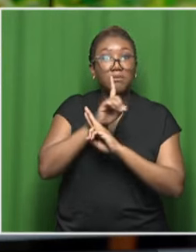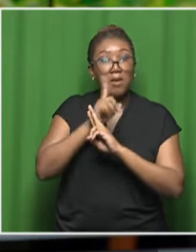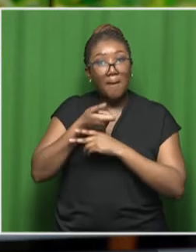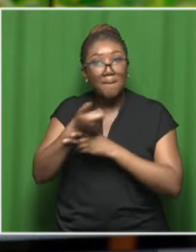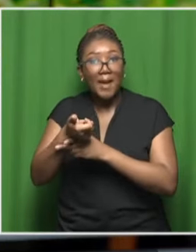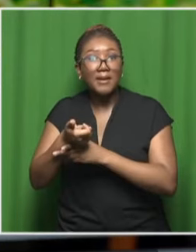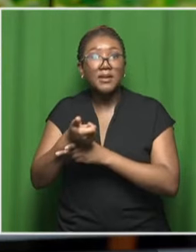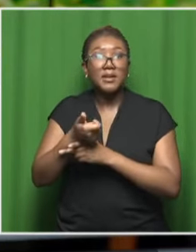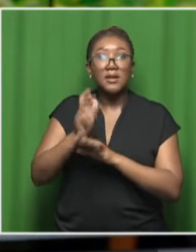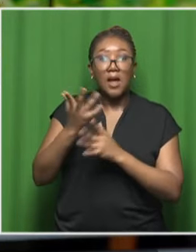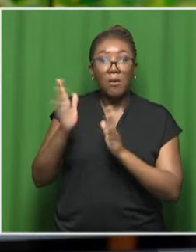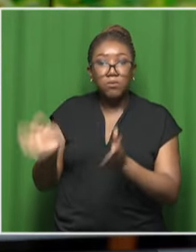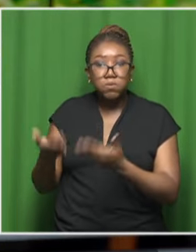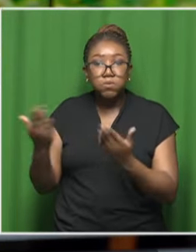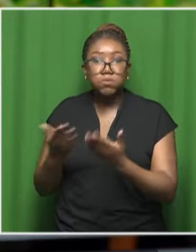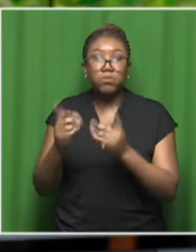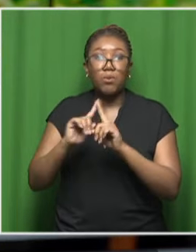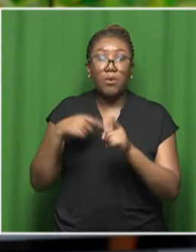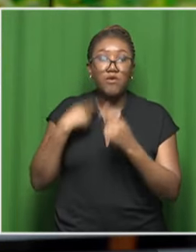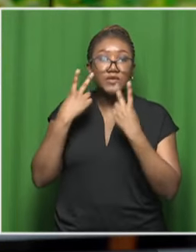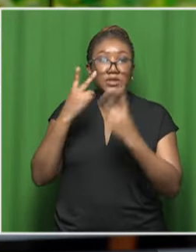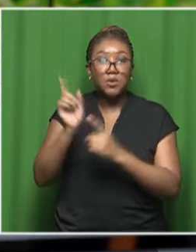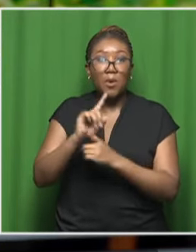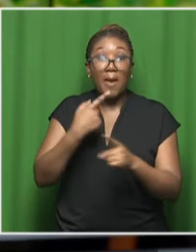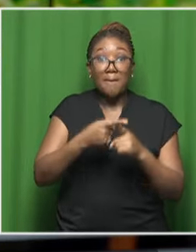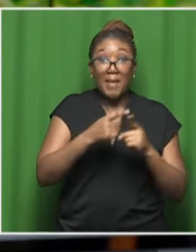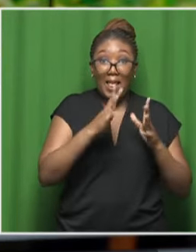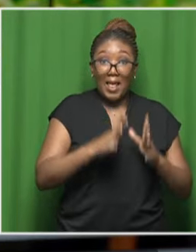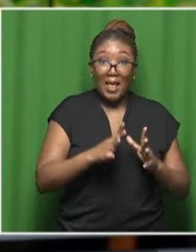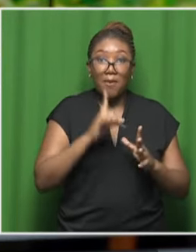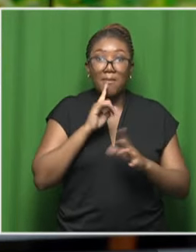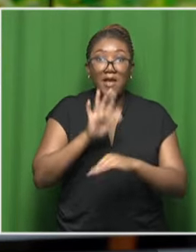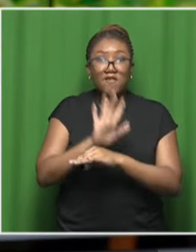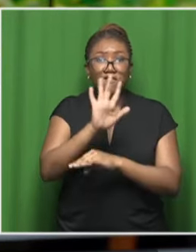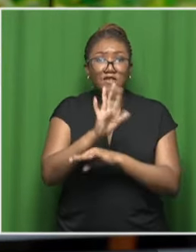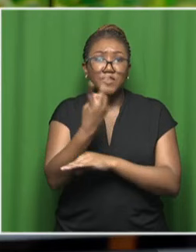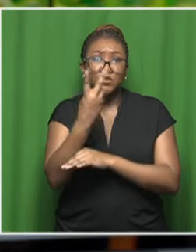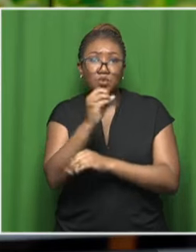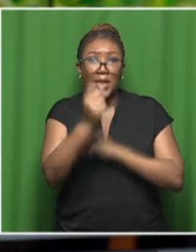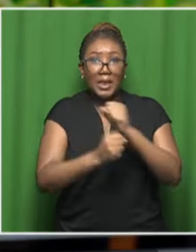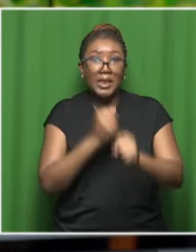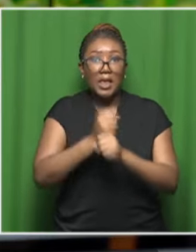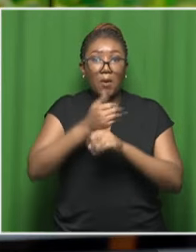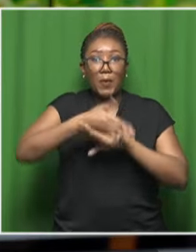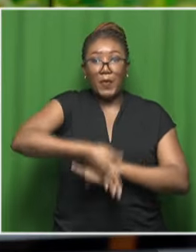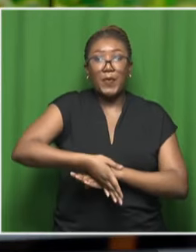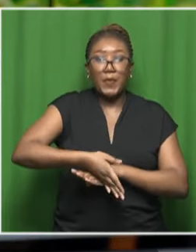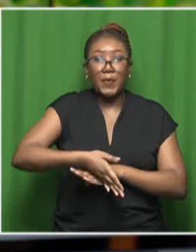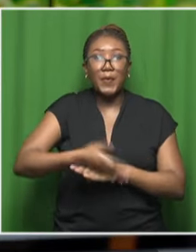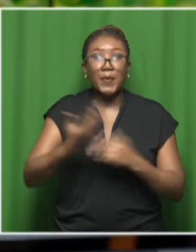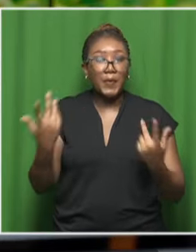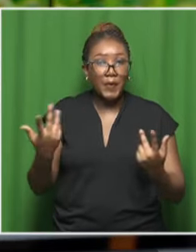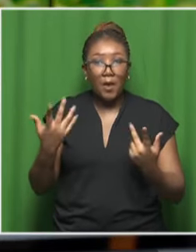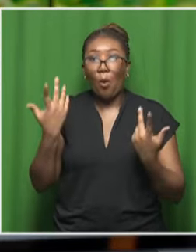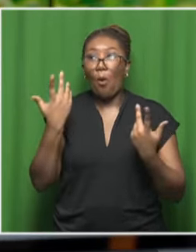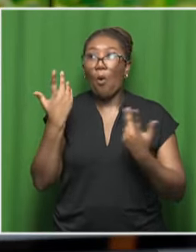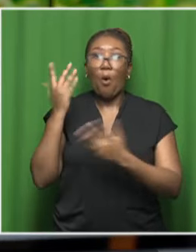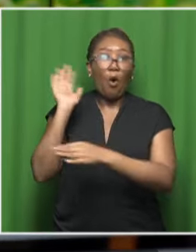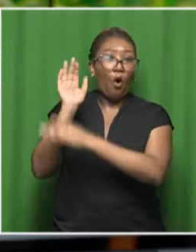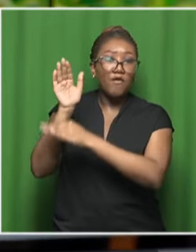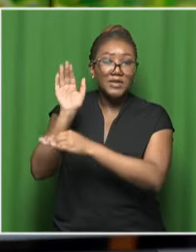into the industry. You often find that players who have played 15, 20 years in the premiership or overseas,